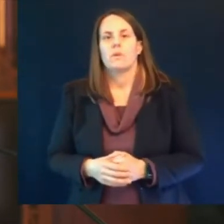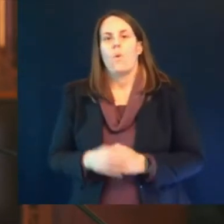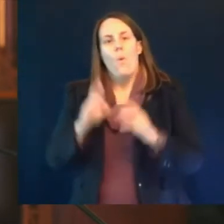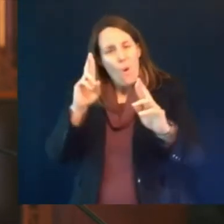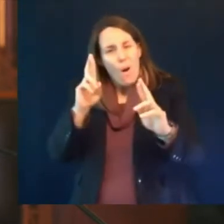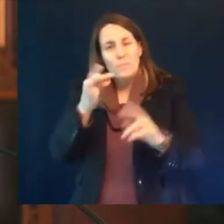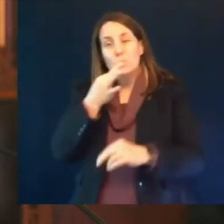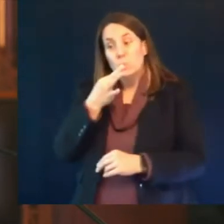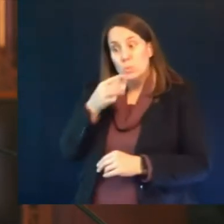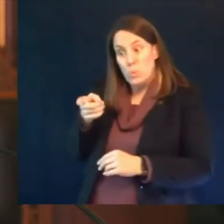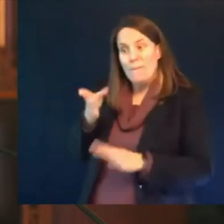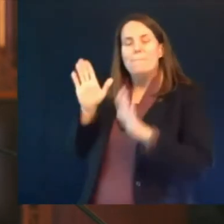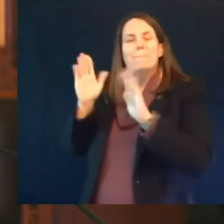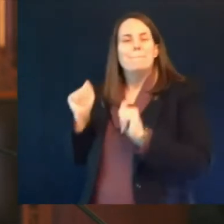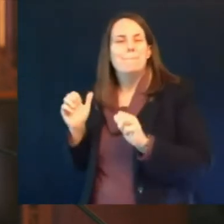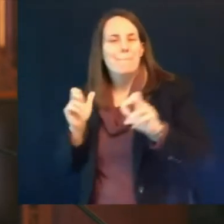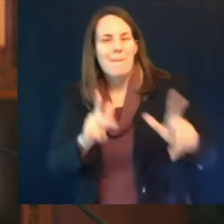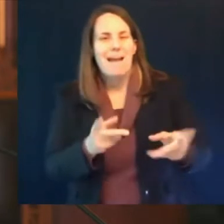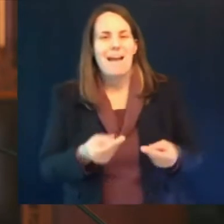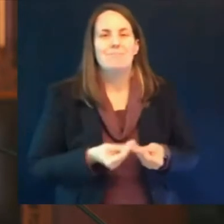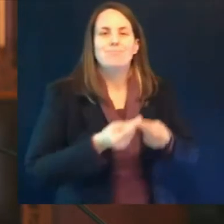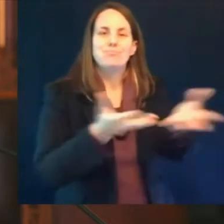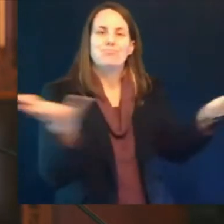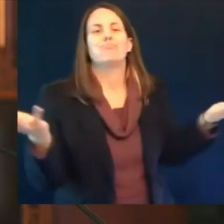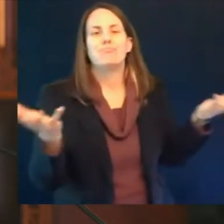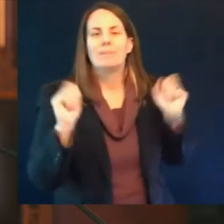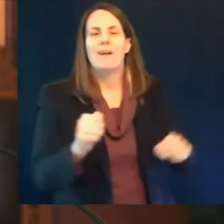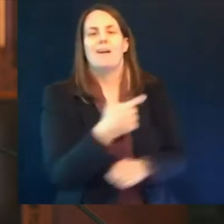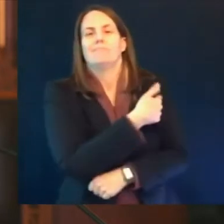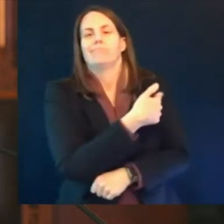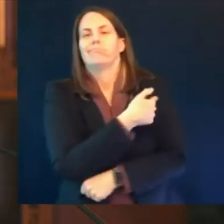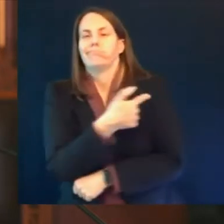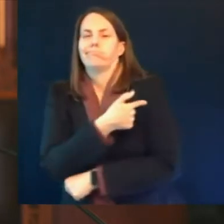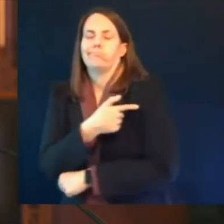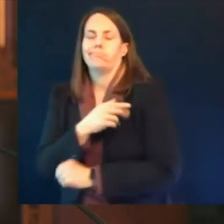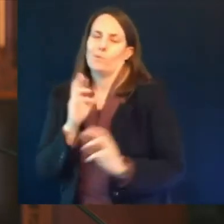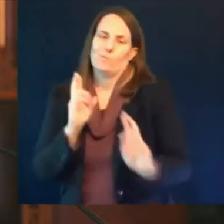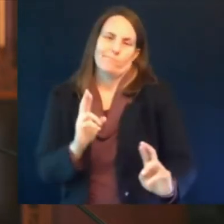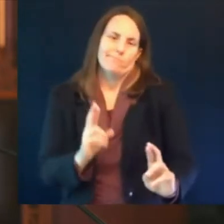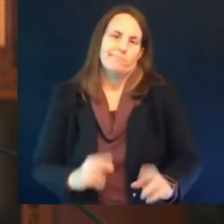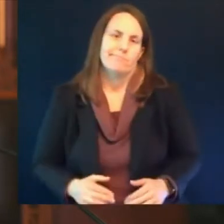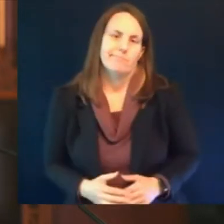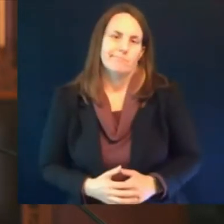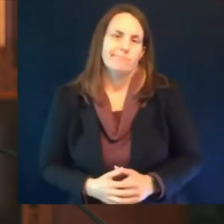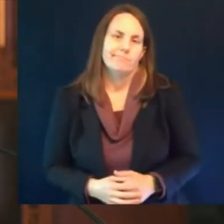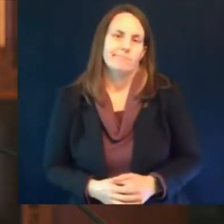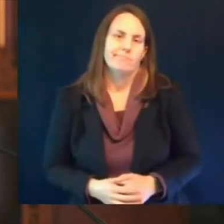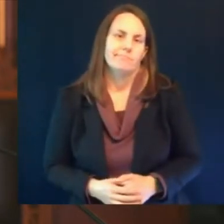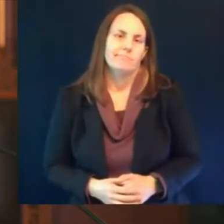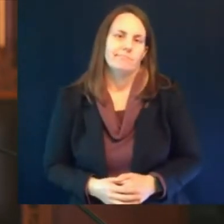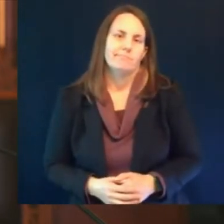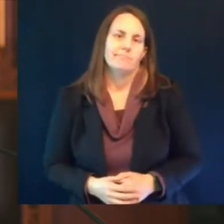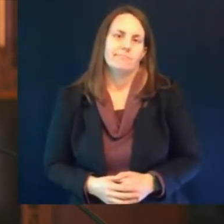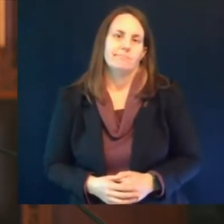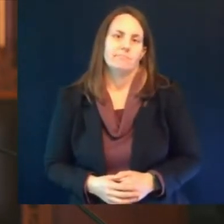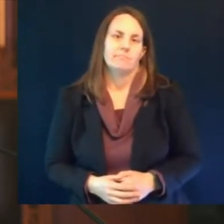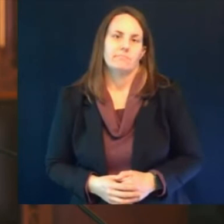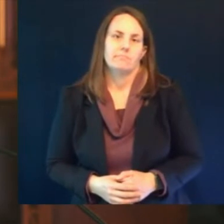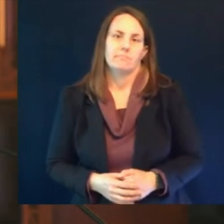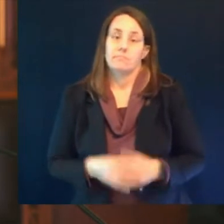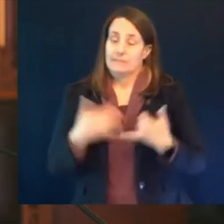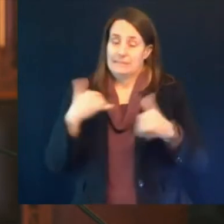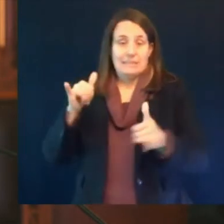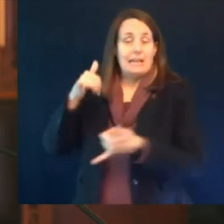putting that vaccine in arms uh soon so yes vaccine is still arriving and we're just asking our